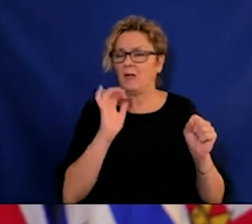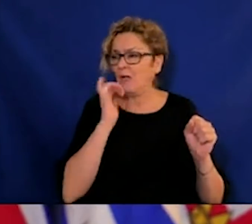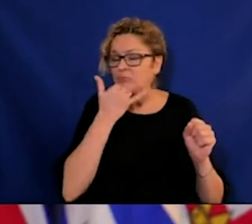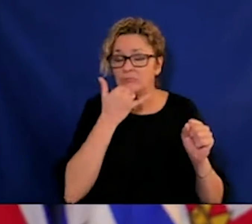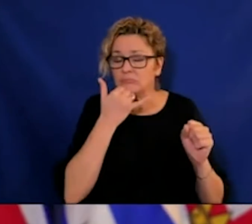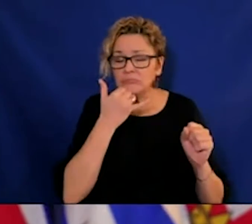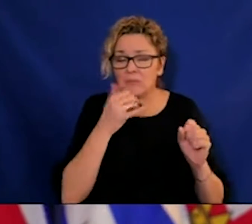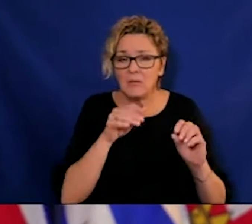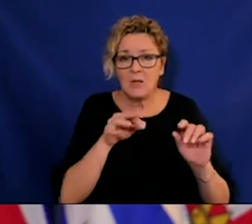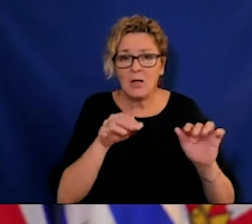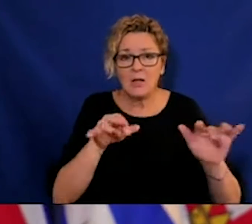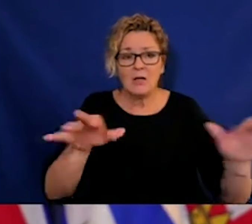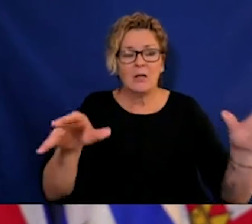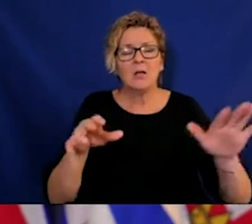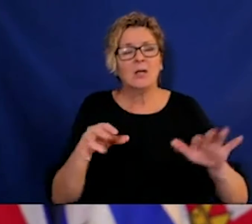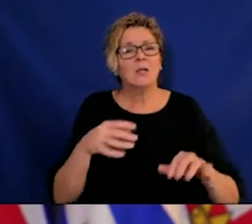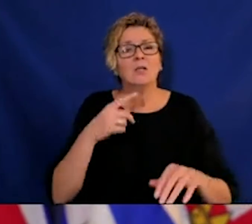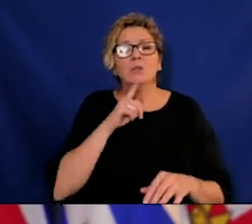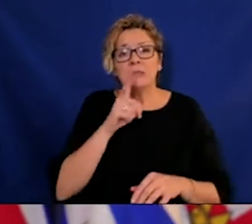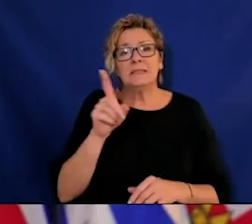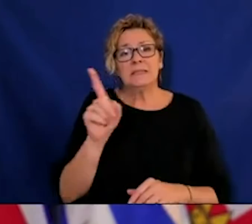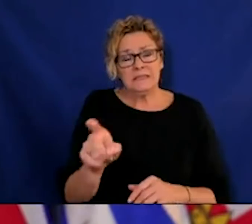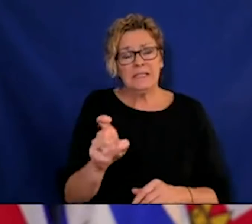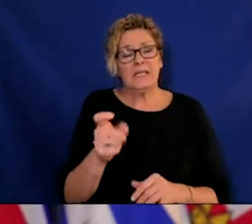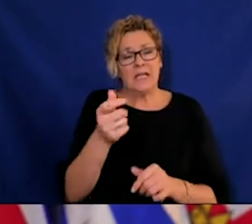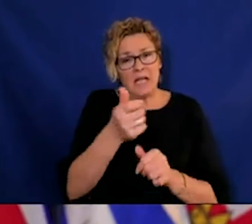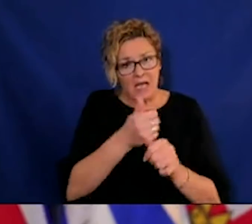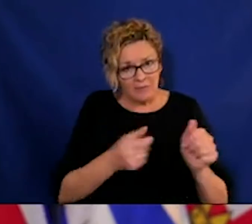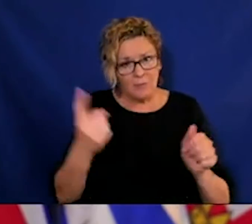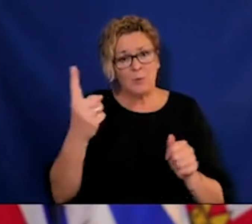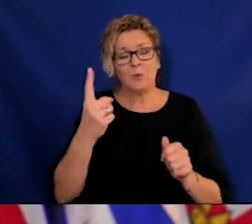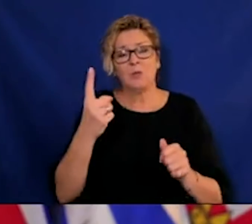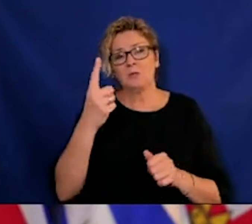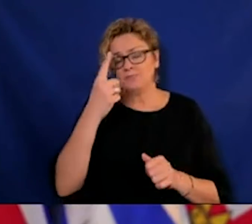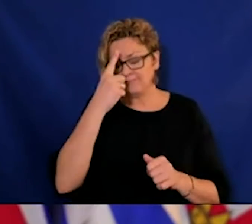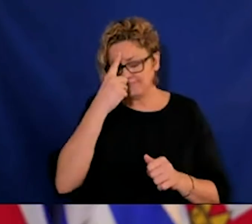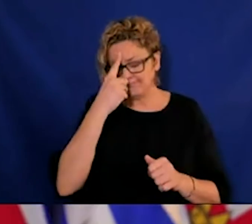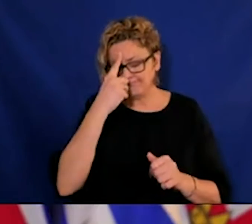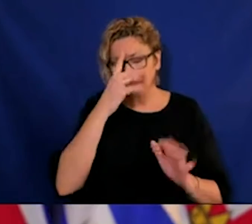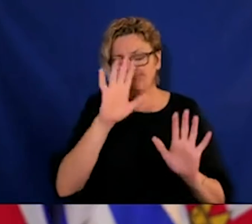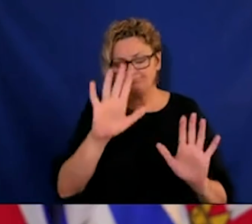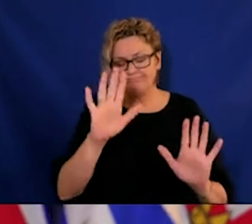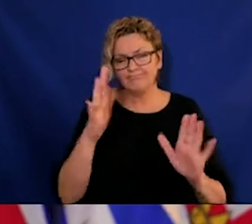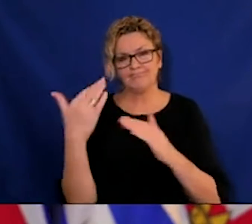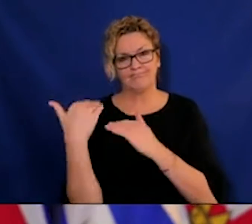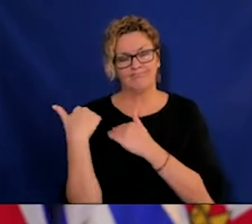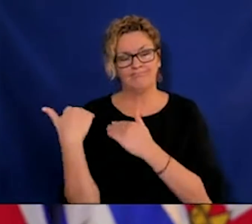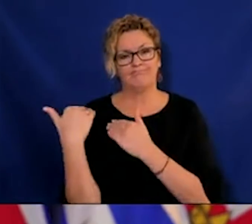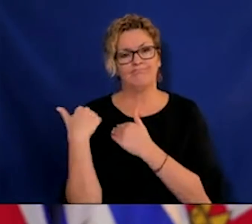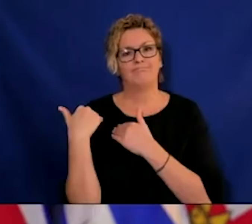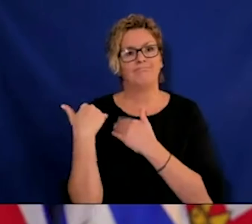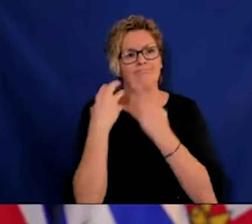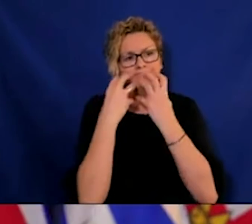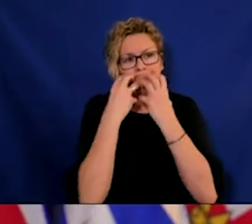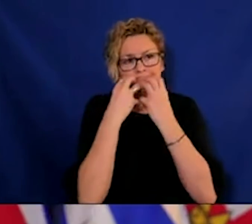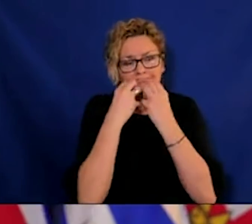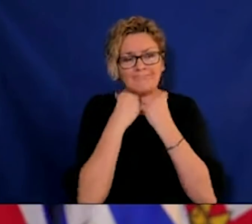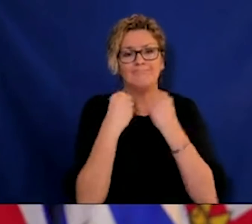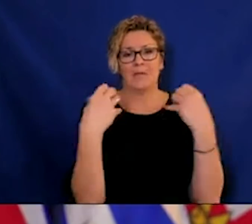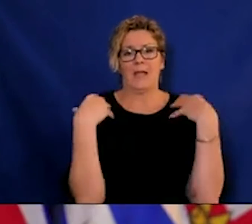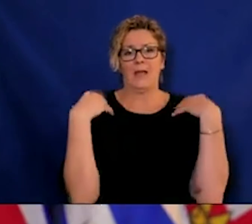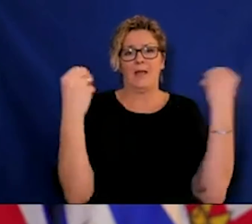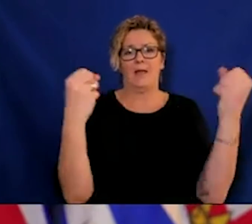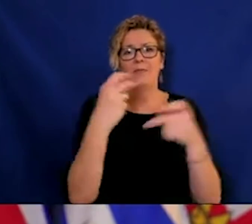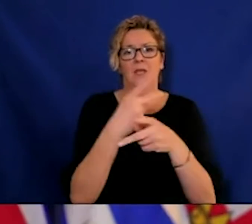that a critical part of it, in addition to all the actions we're taking, is for us to reduce transmission, but you know,